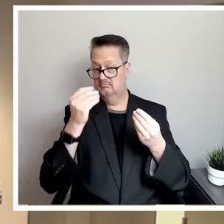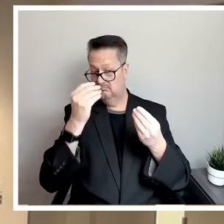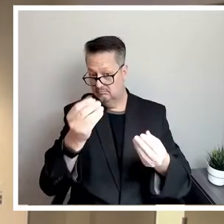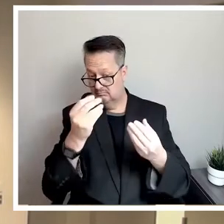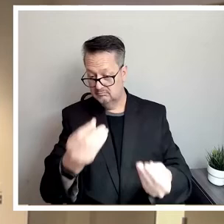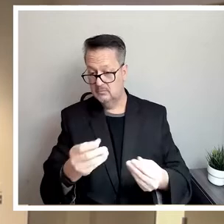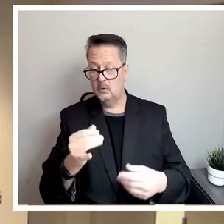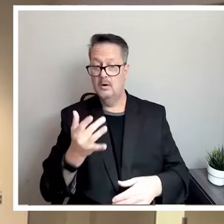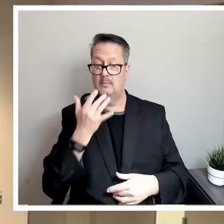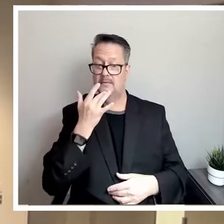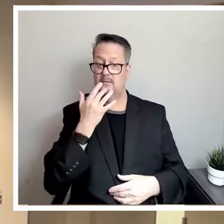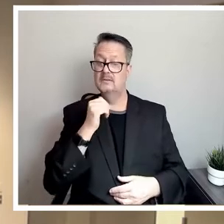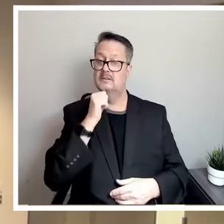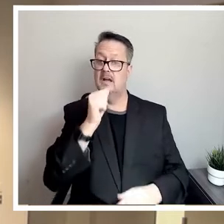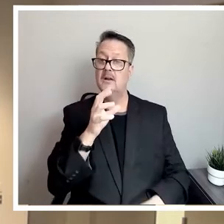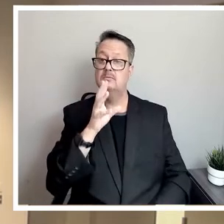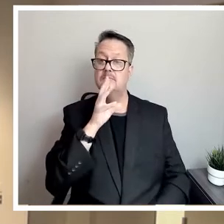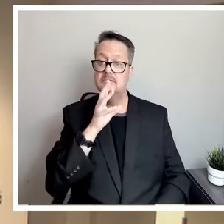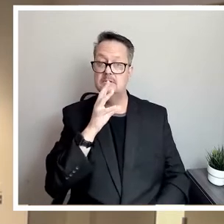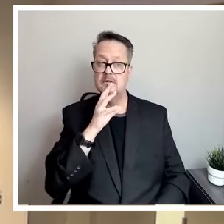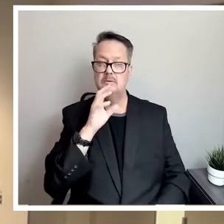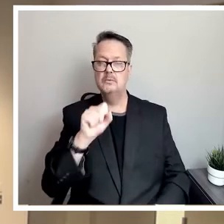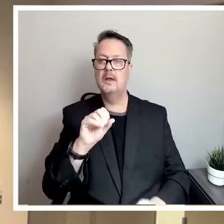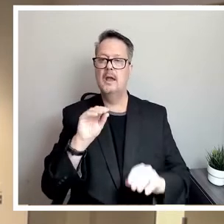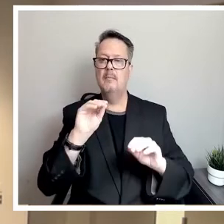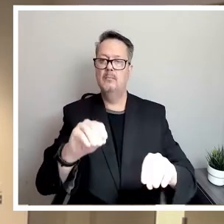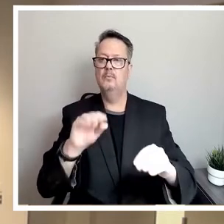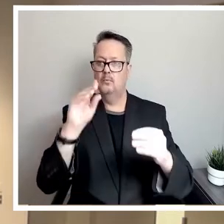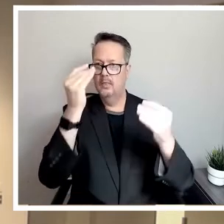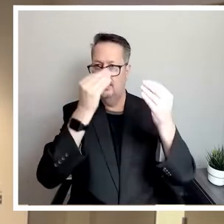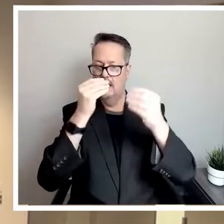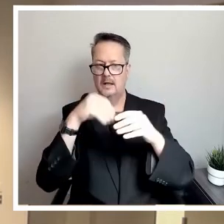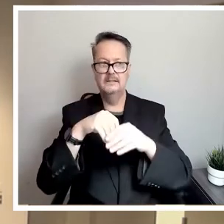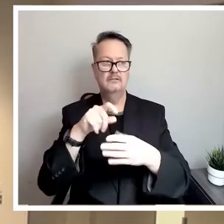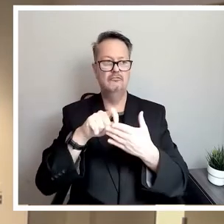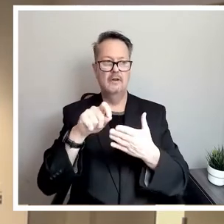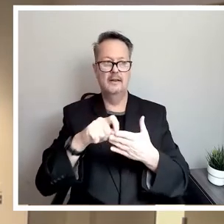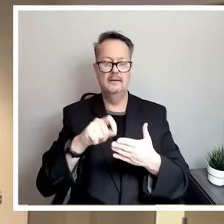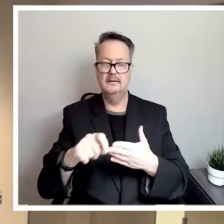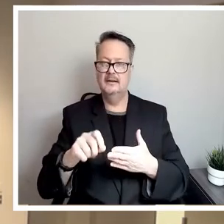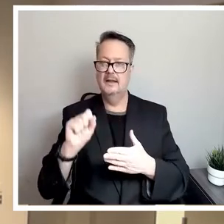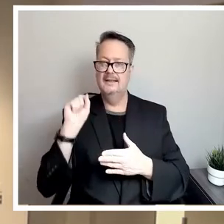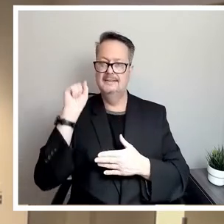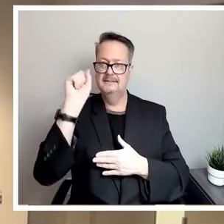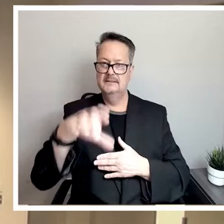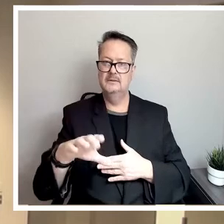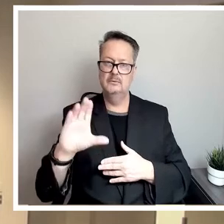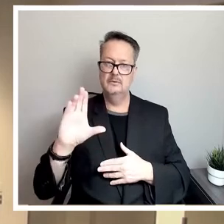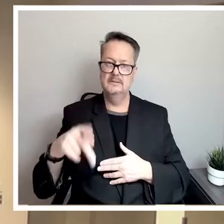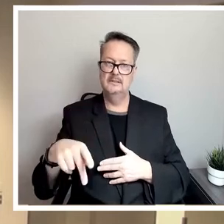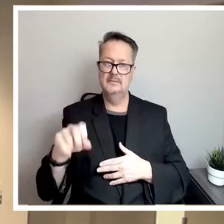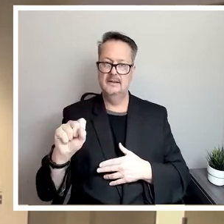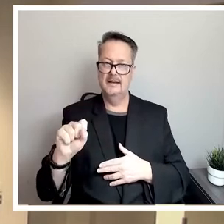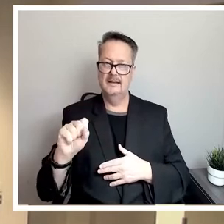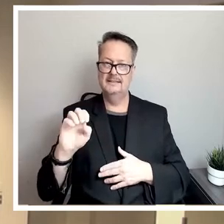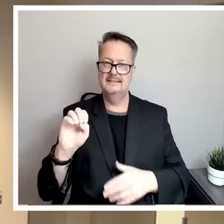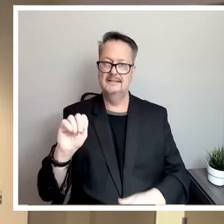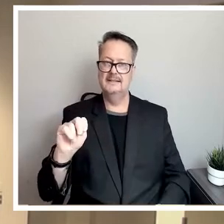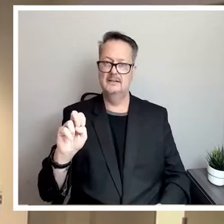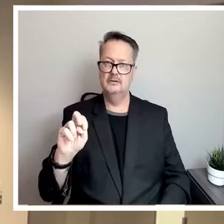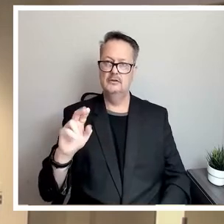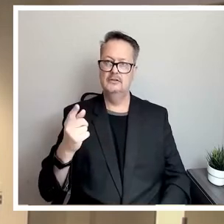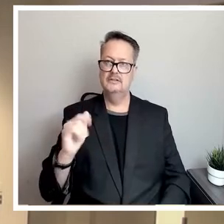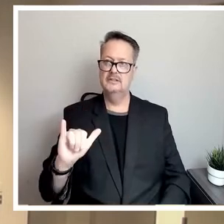prefer not to speak you may put your thoughts in writing and send to cps energy attention